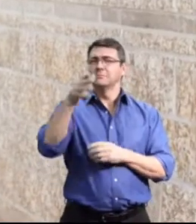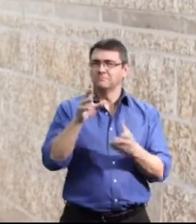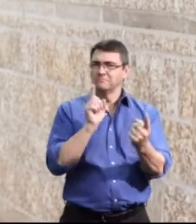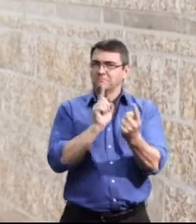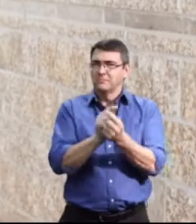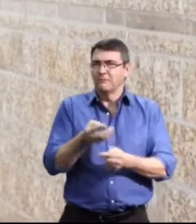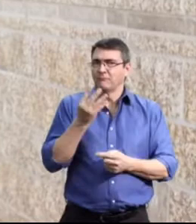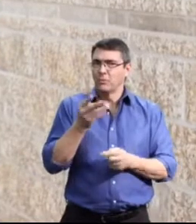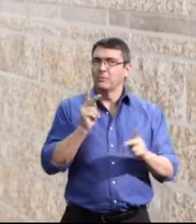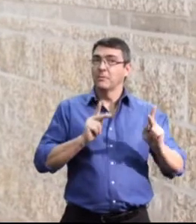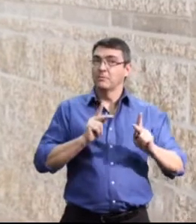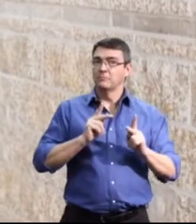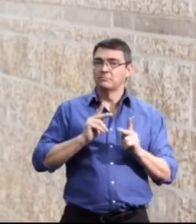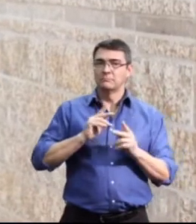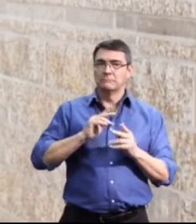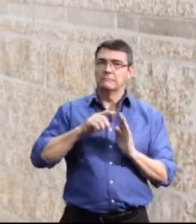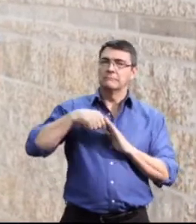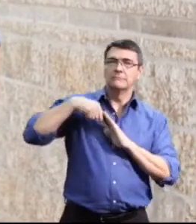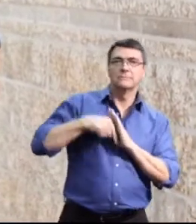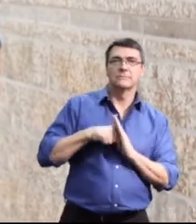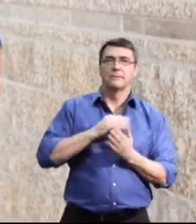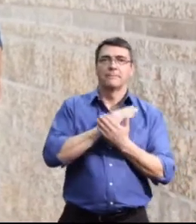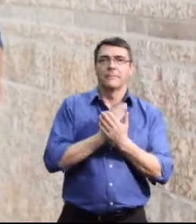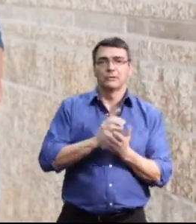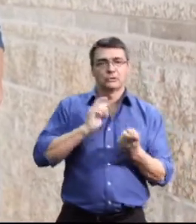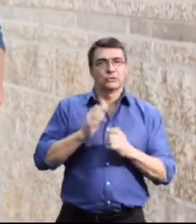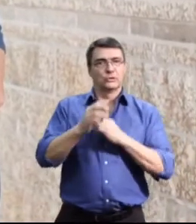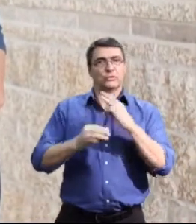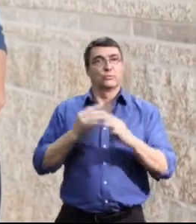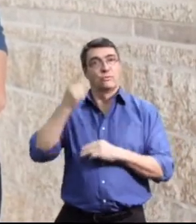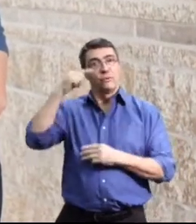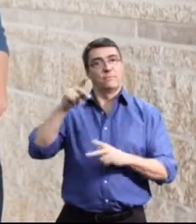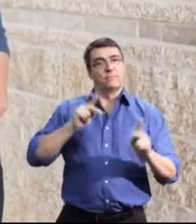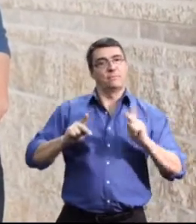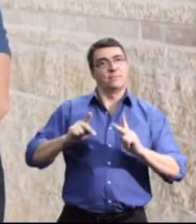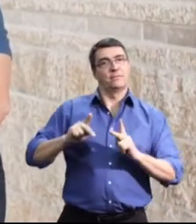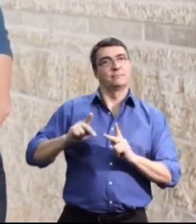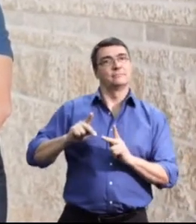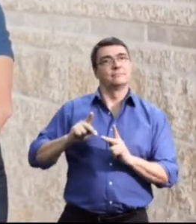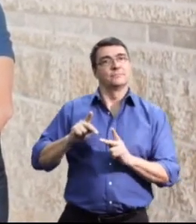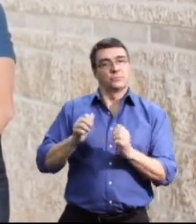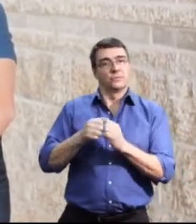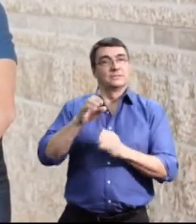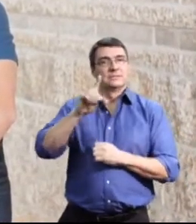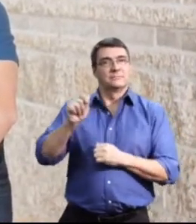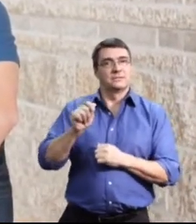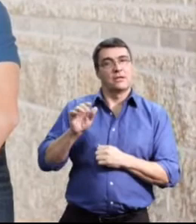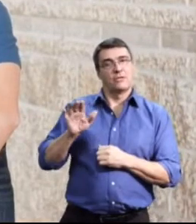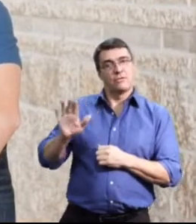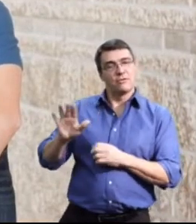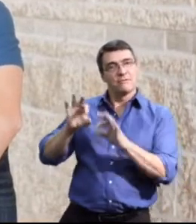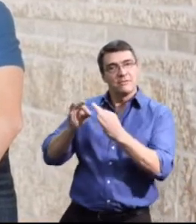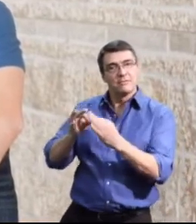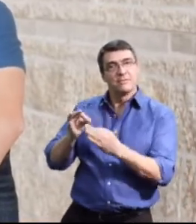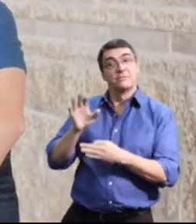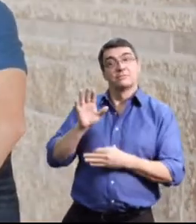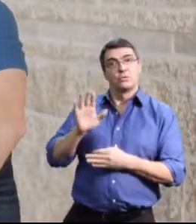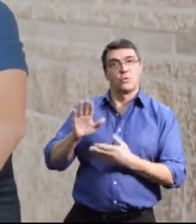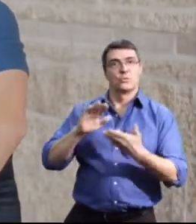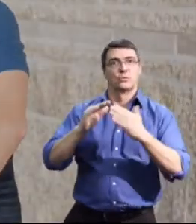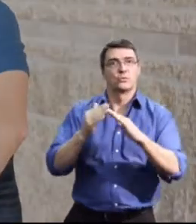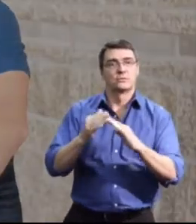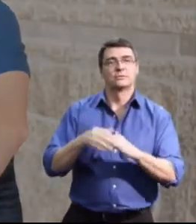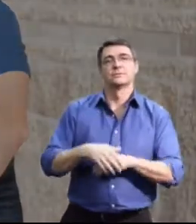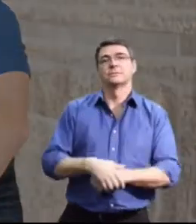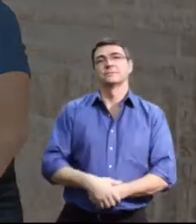people who are an integral part of changing the world for people with disabilities, their families and ultimately our